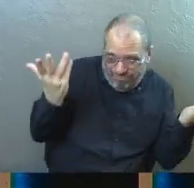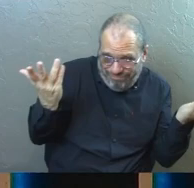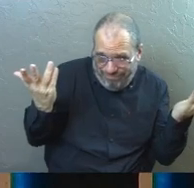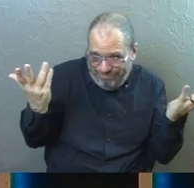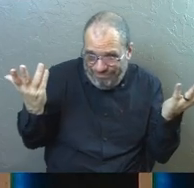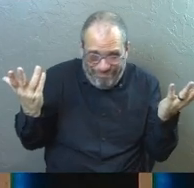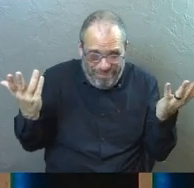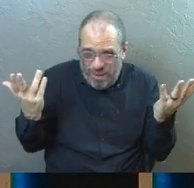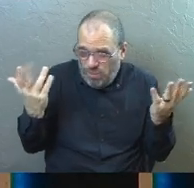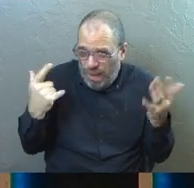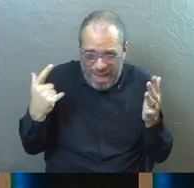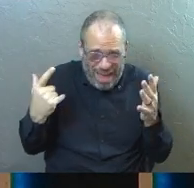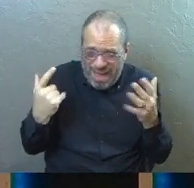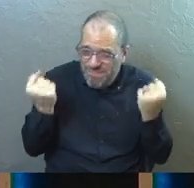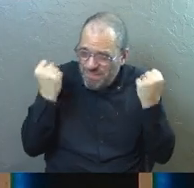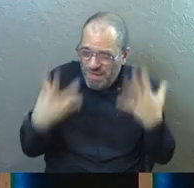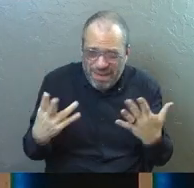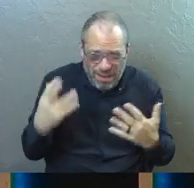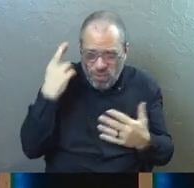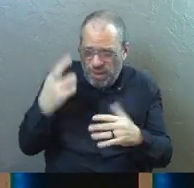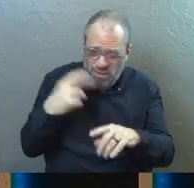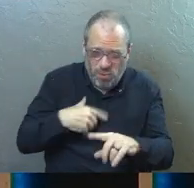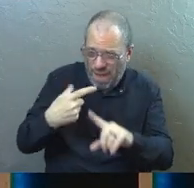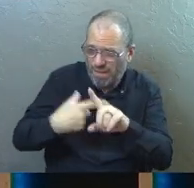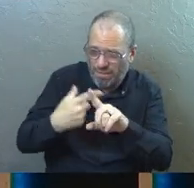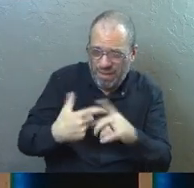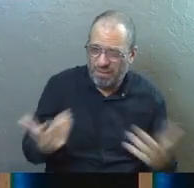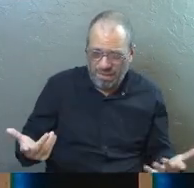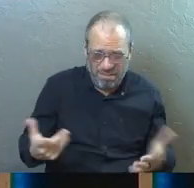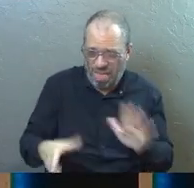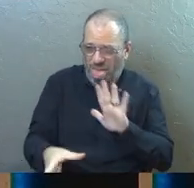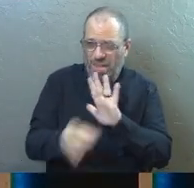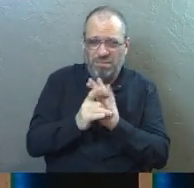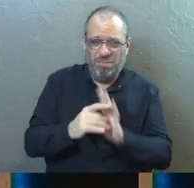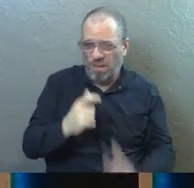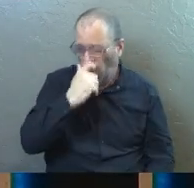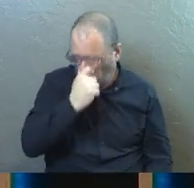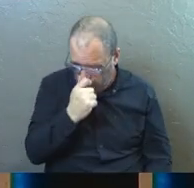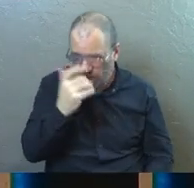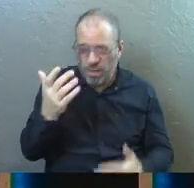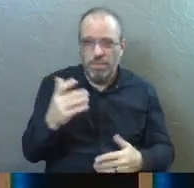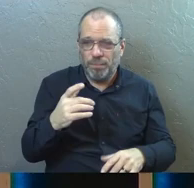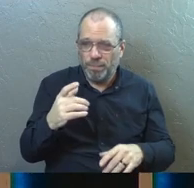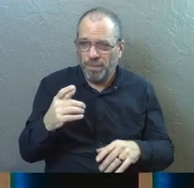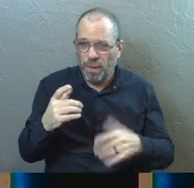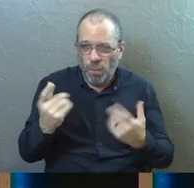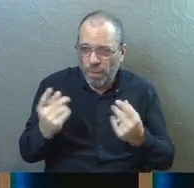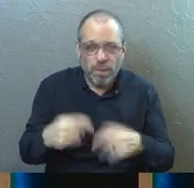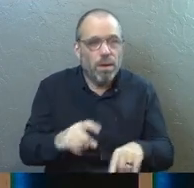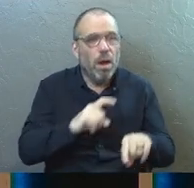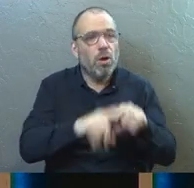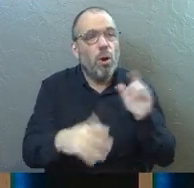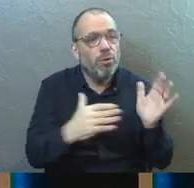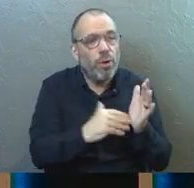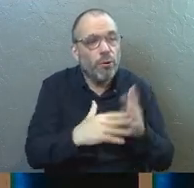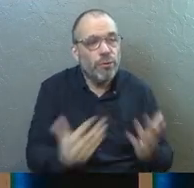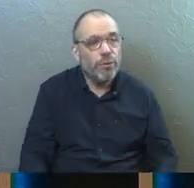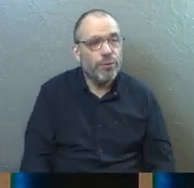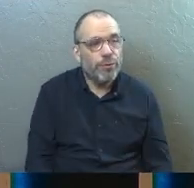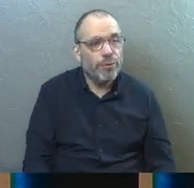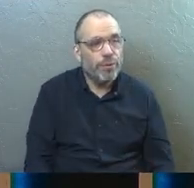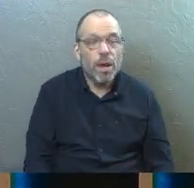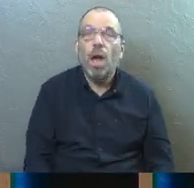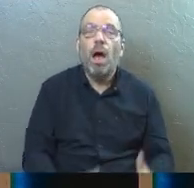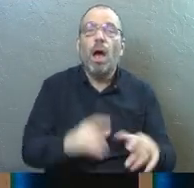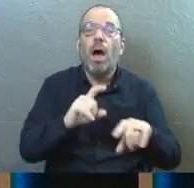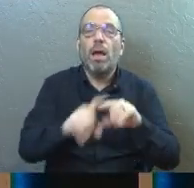Like there's a thousand different reasons why you might have a fever right now. So what's my move? Call your doctor. That's